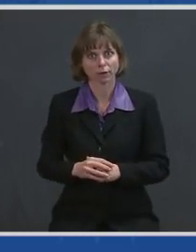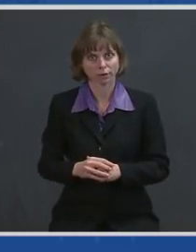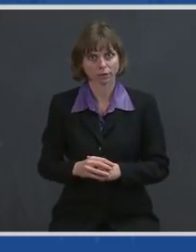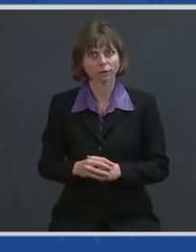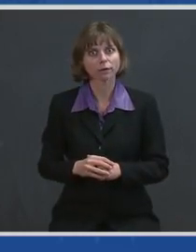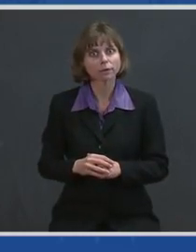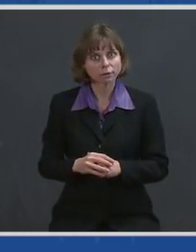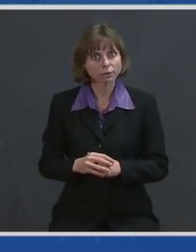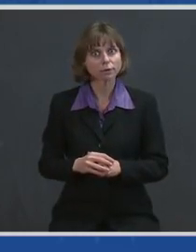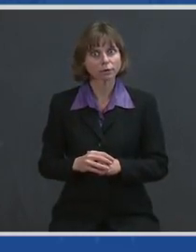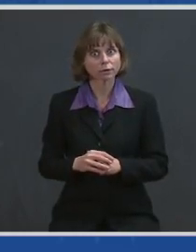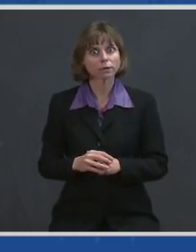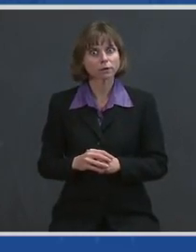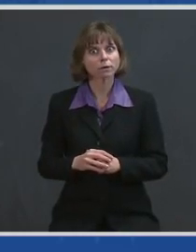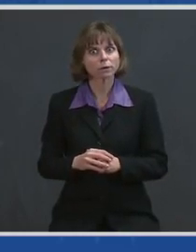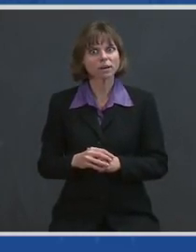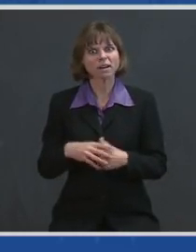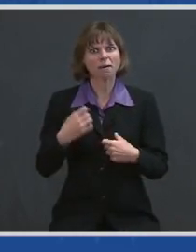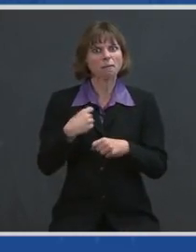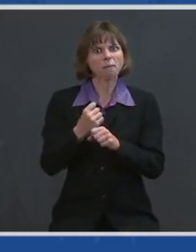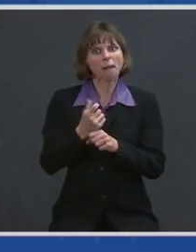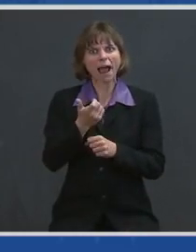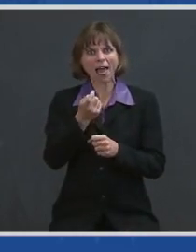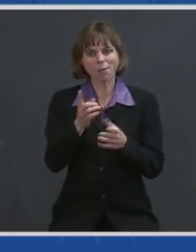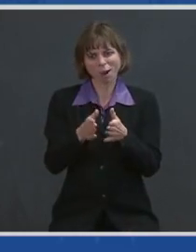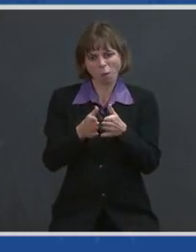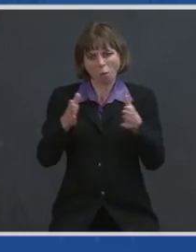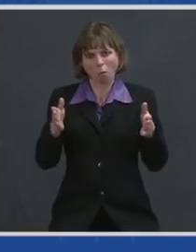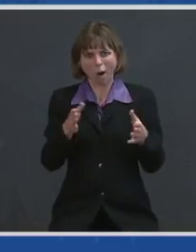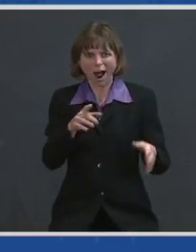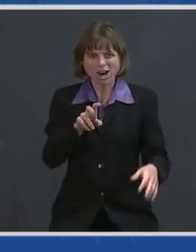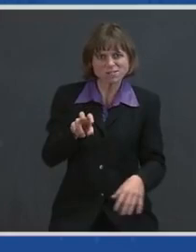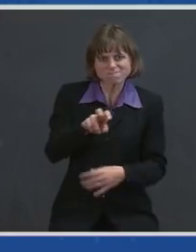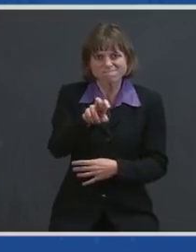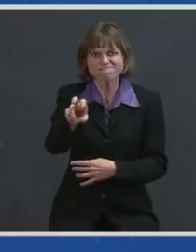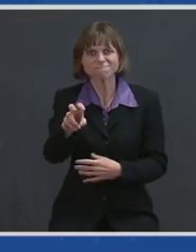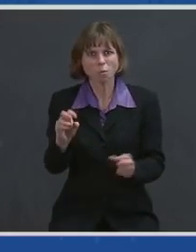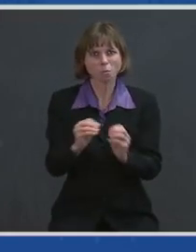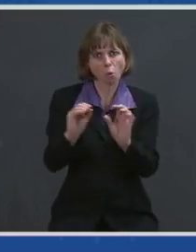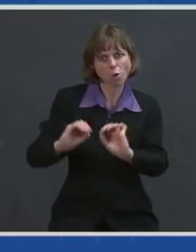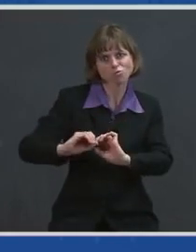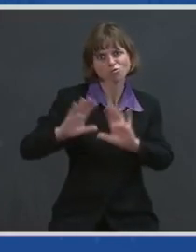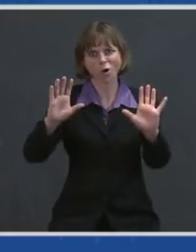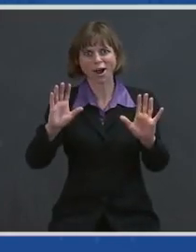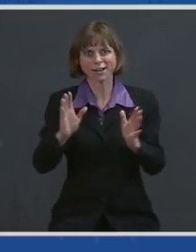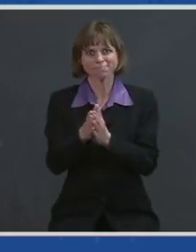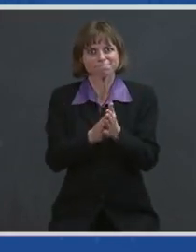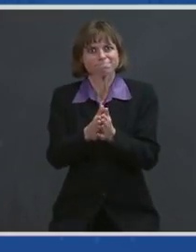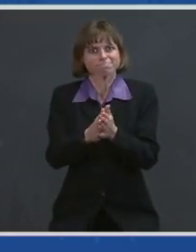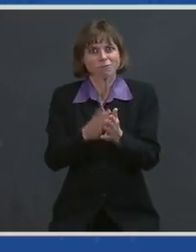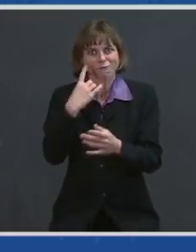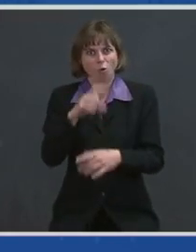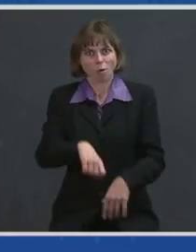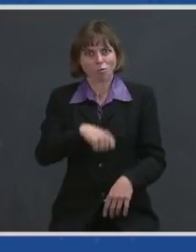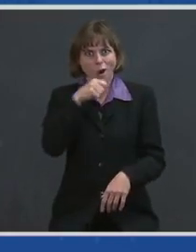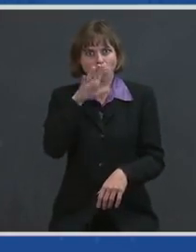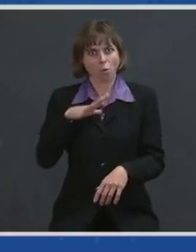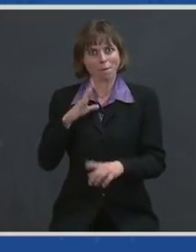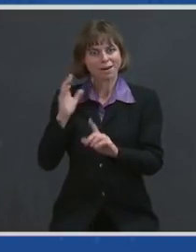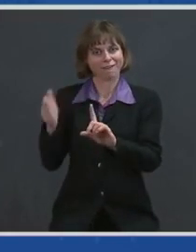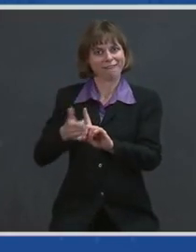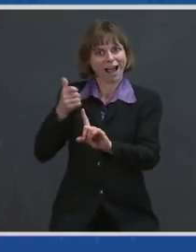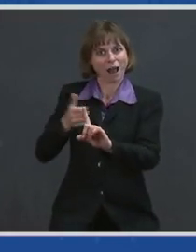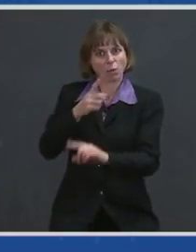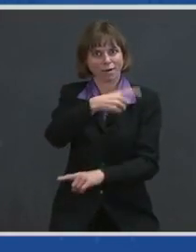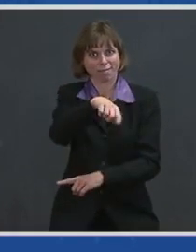a little wider, a little brighter, for all proud women following in their path and looking to their